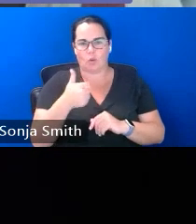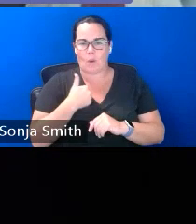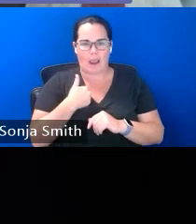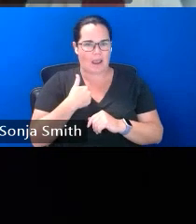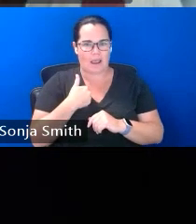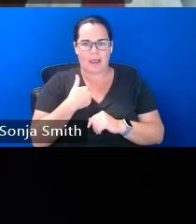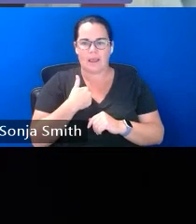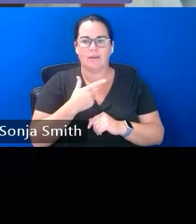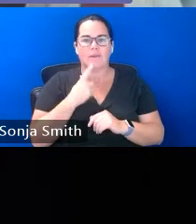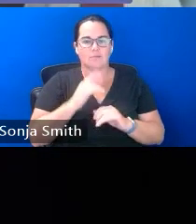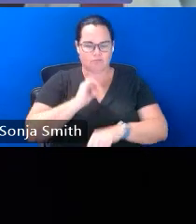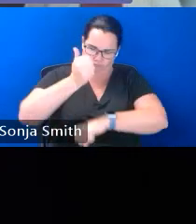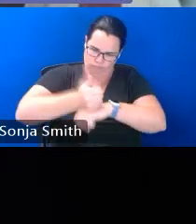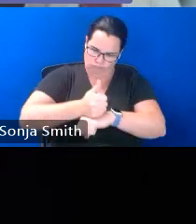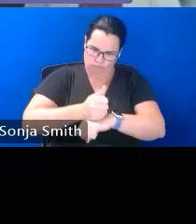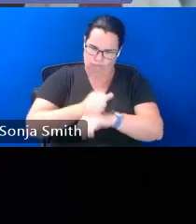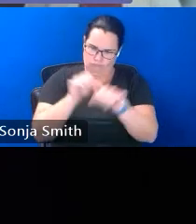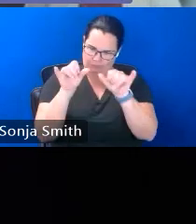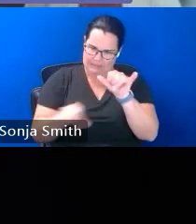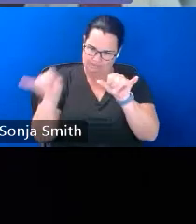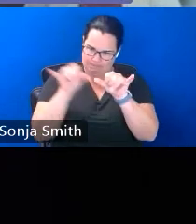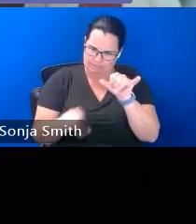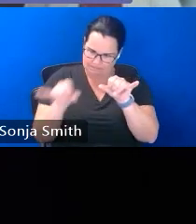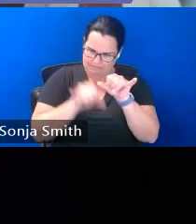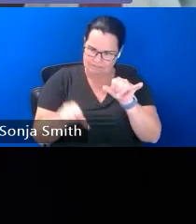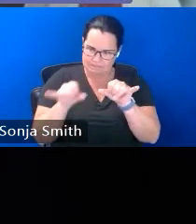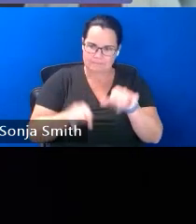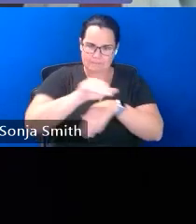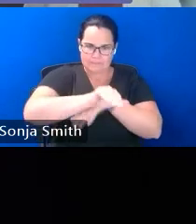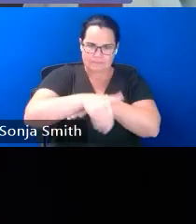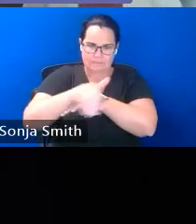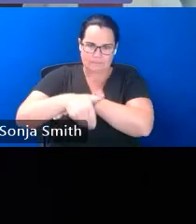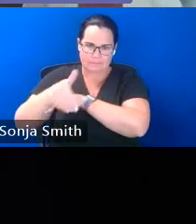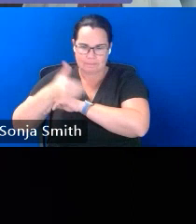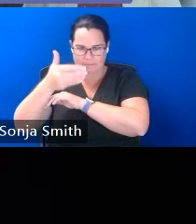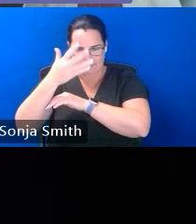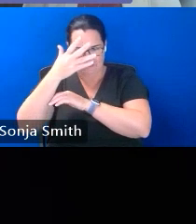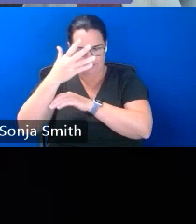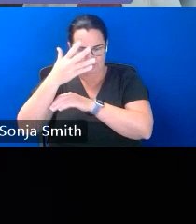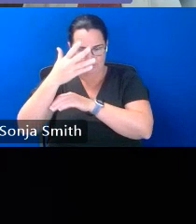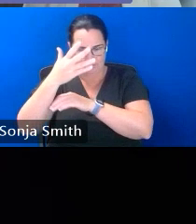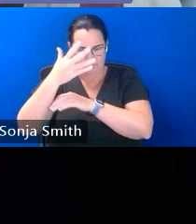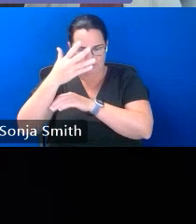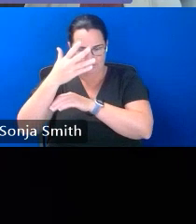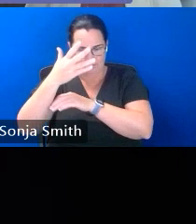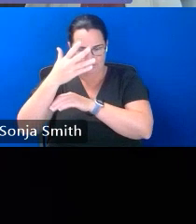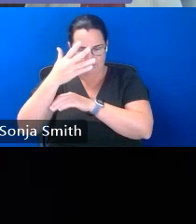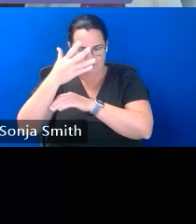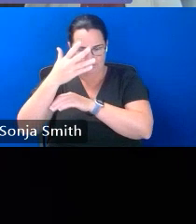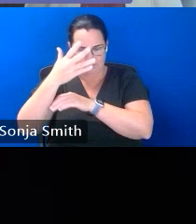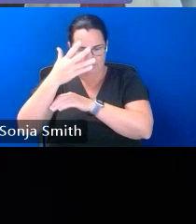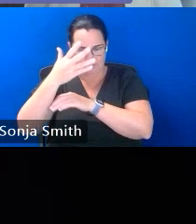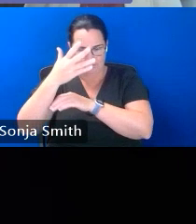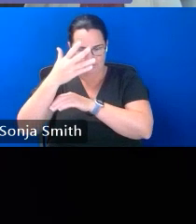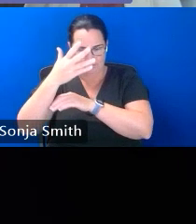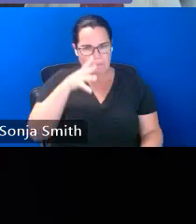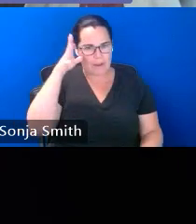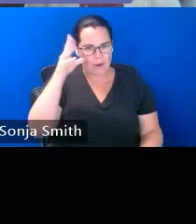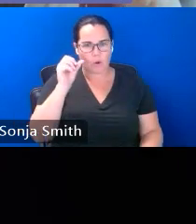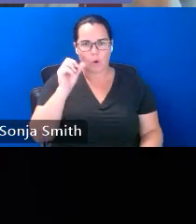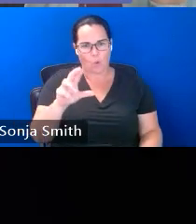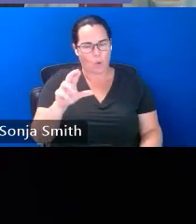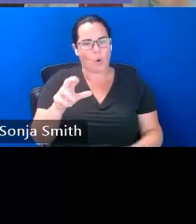residence and who are also not under the care of a parent or legal guardian and i do want to say that there is significant overlap